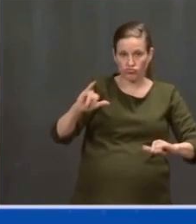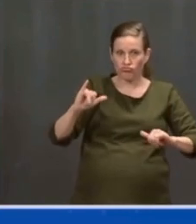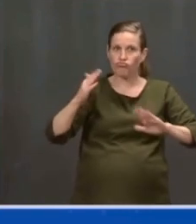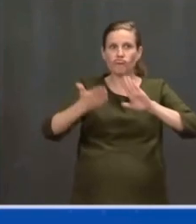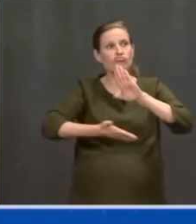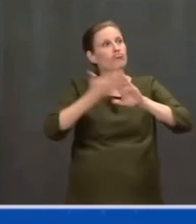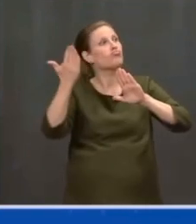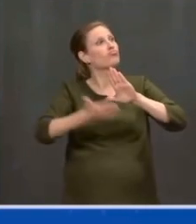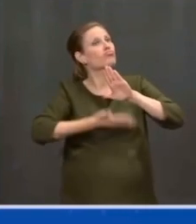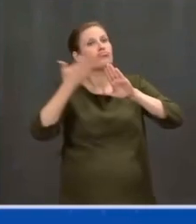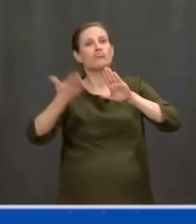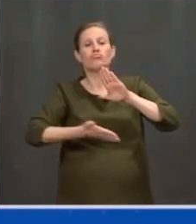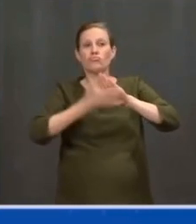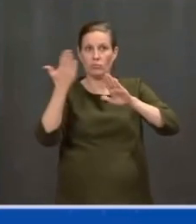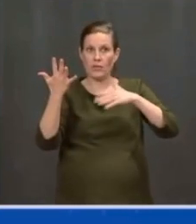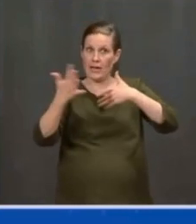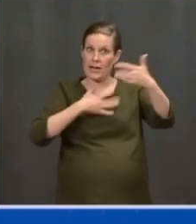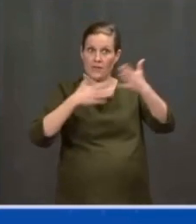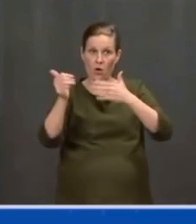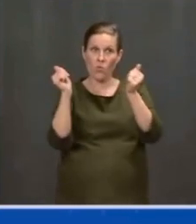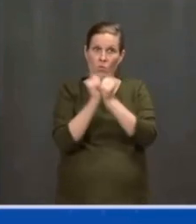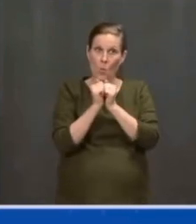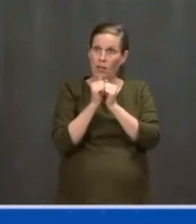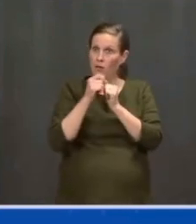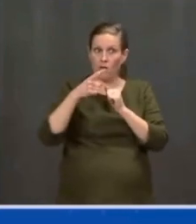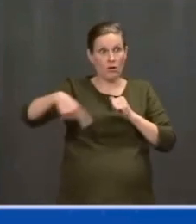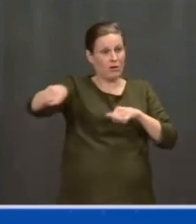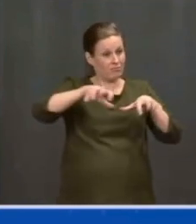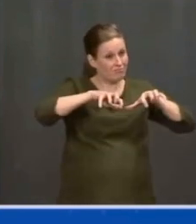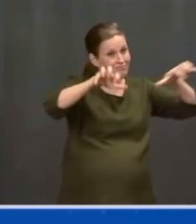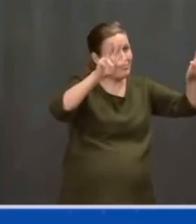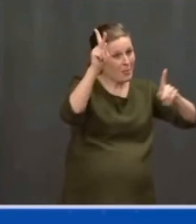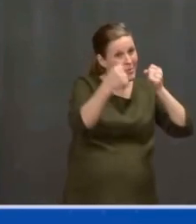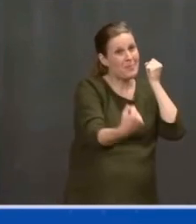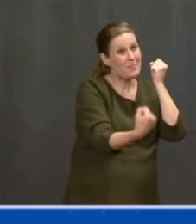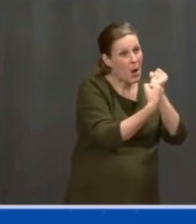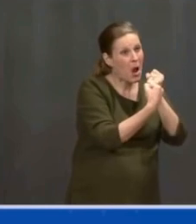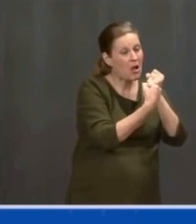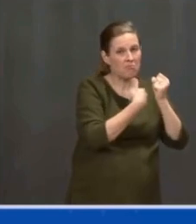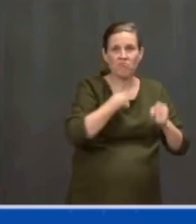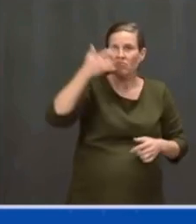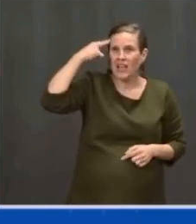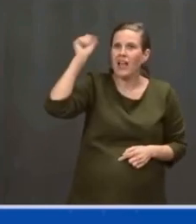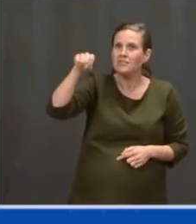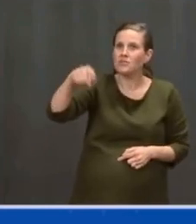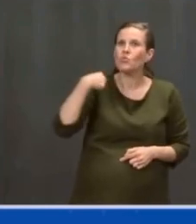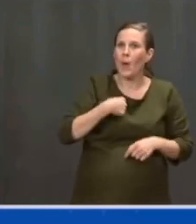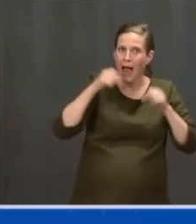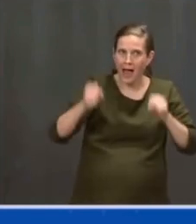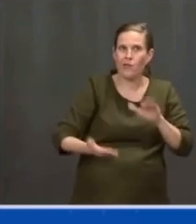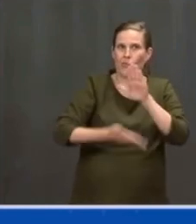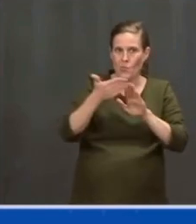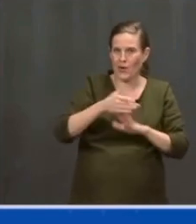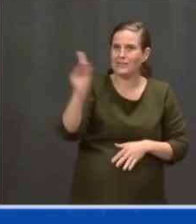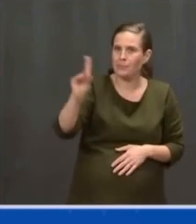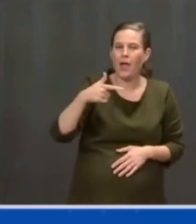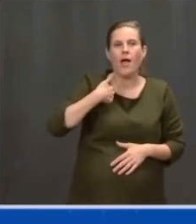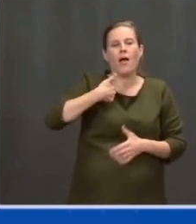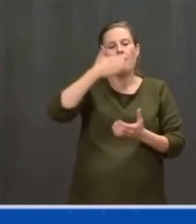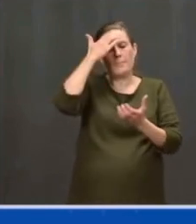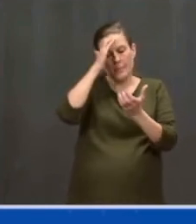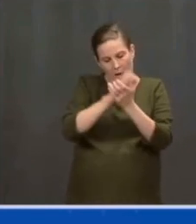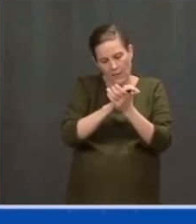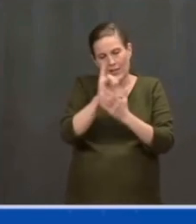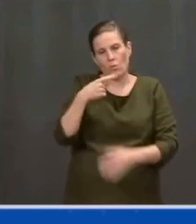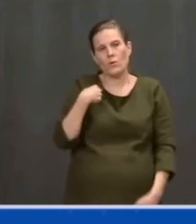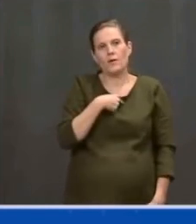believe we can. I believe we must. Delivering for the American people is what the American Rescue Plan was all